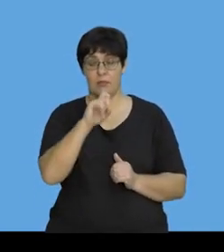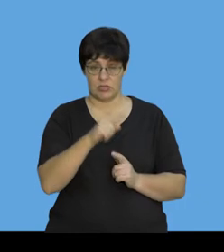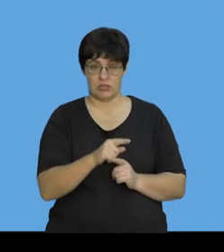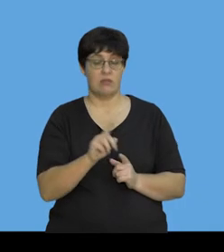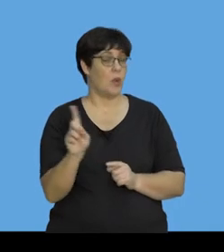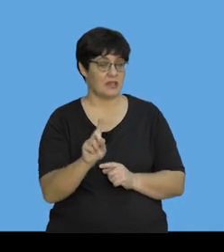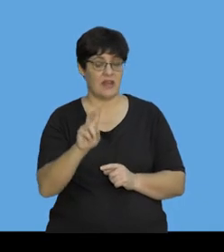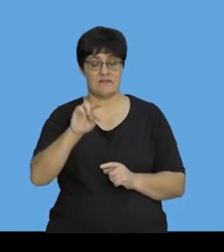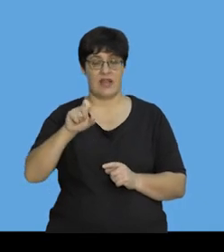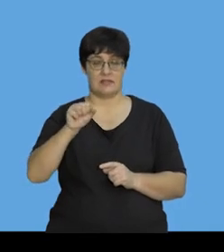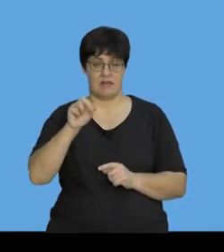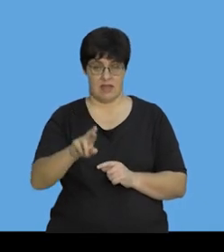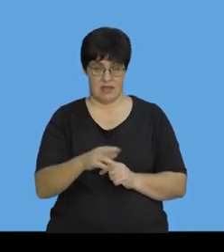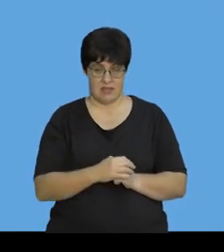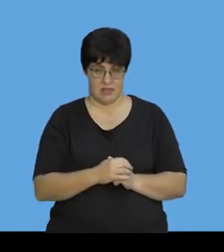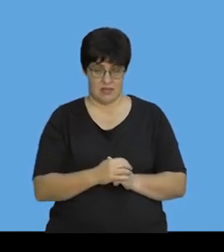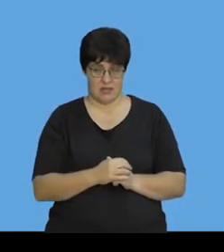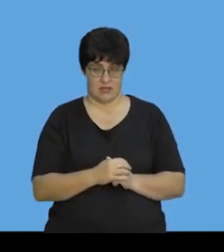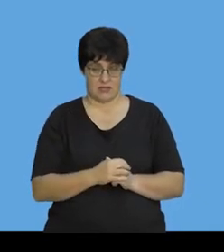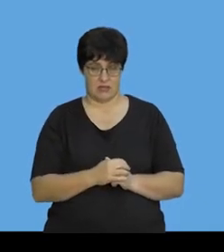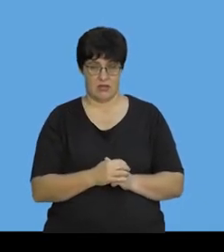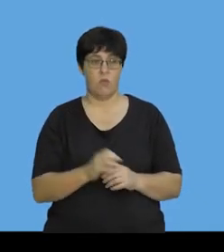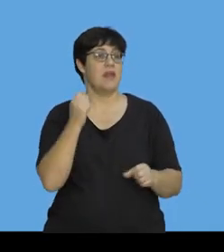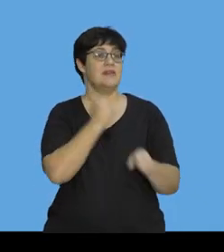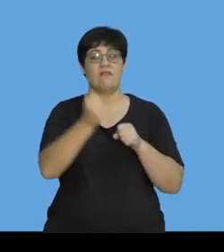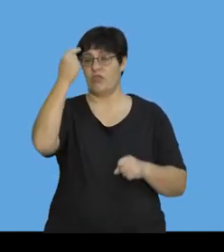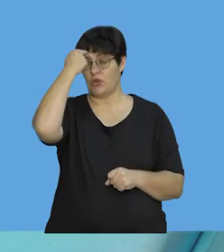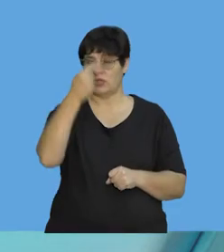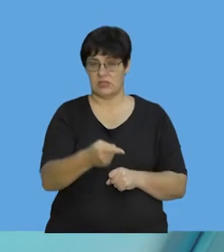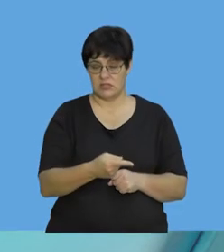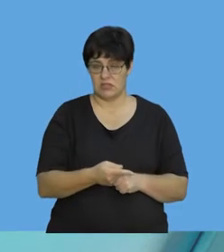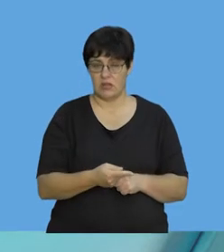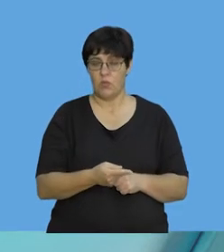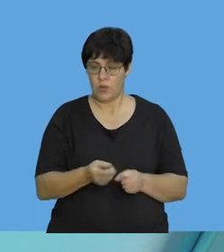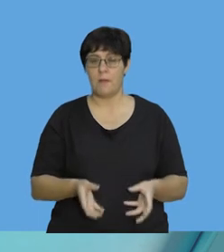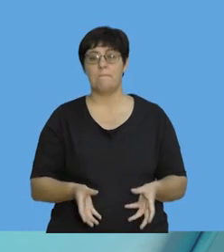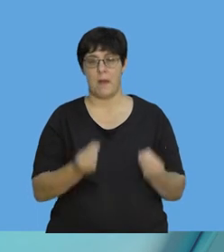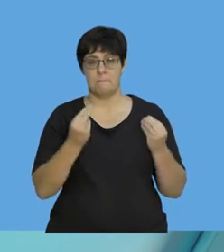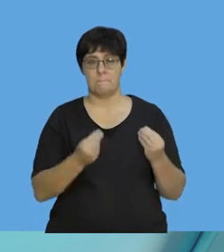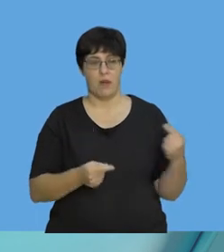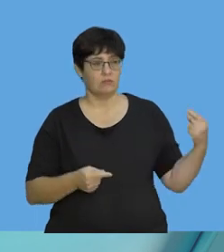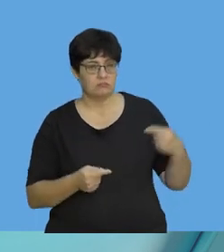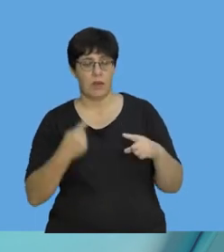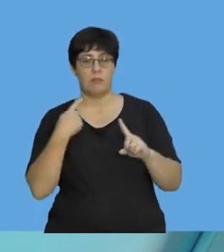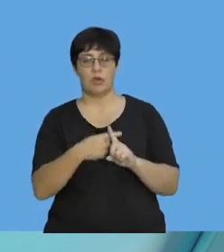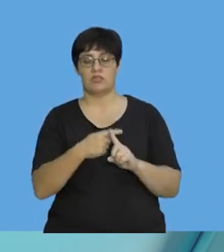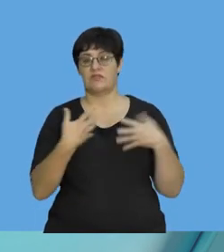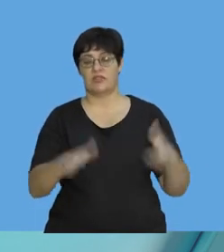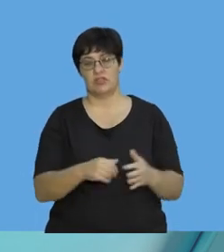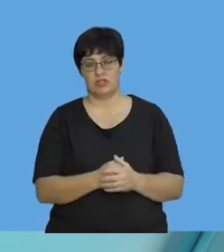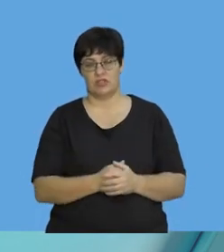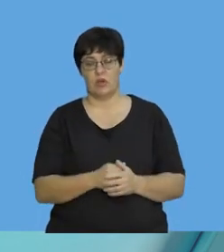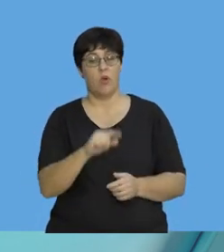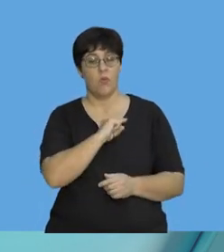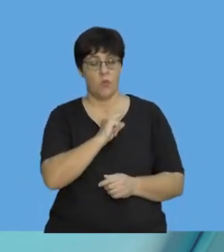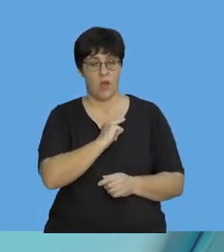is a vector. By default, we didn't even think about it. We've actually determined which direction is positive. Because we